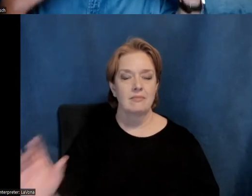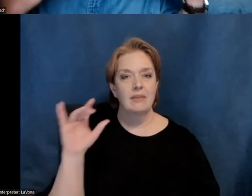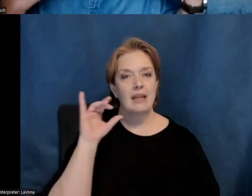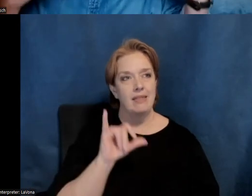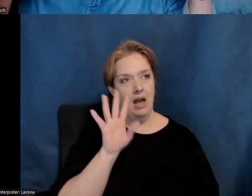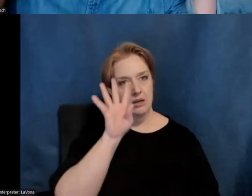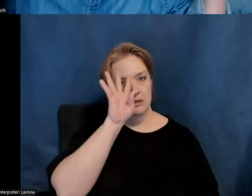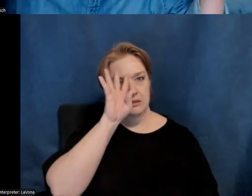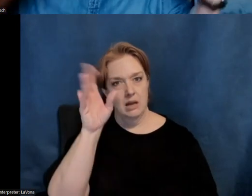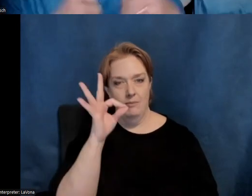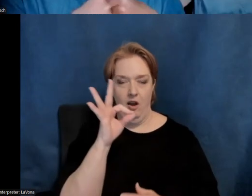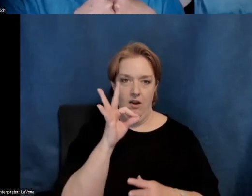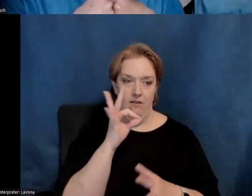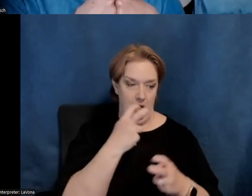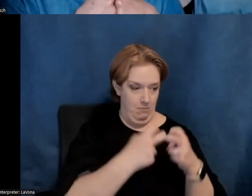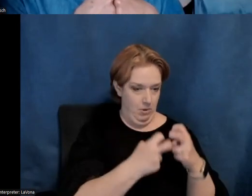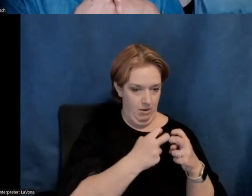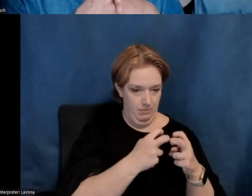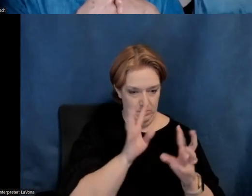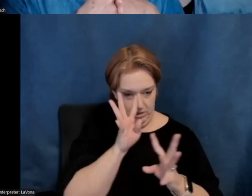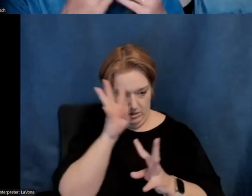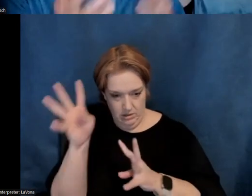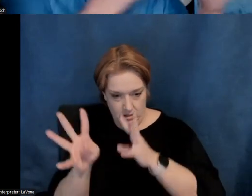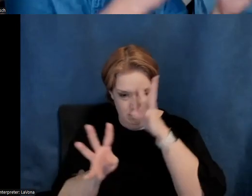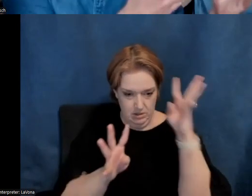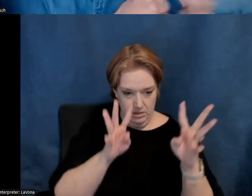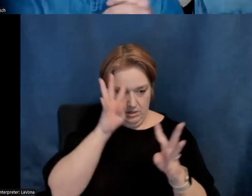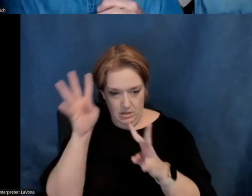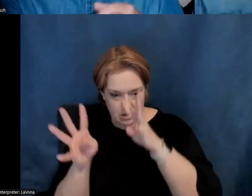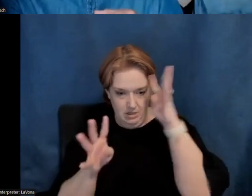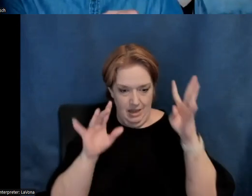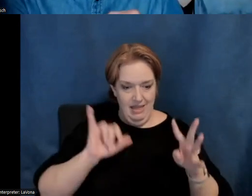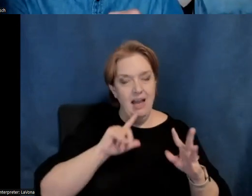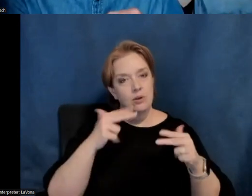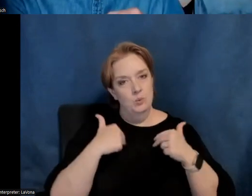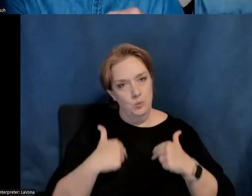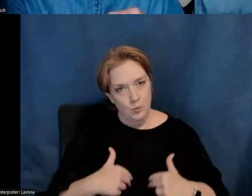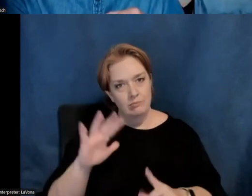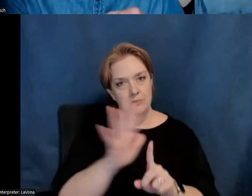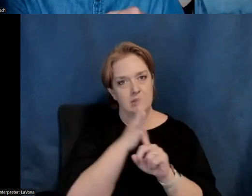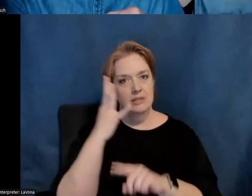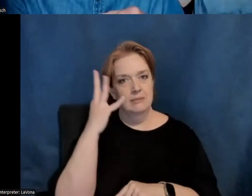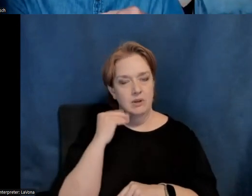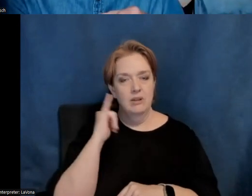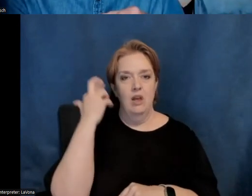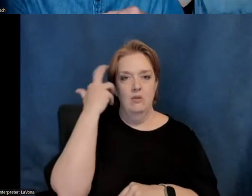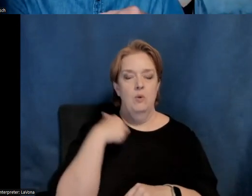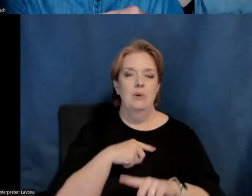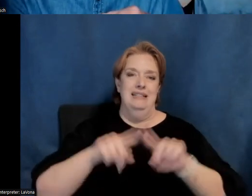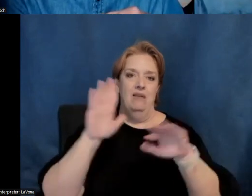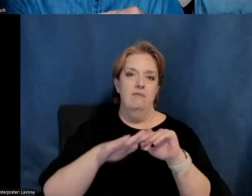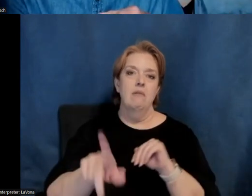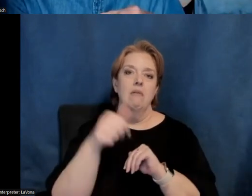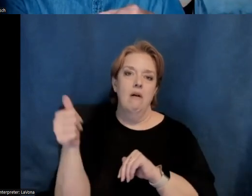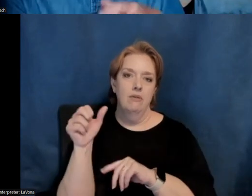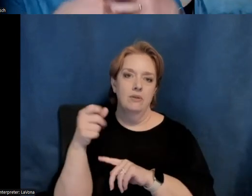creating solutions to problems is the human experience. That's what differentiates us from, uh, so many other species on the